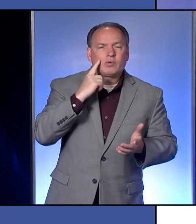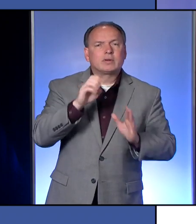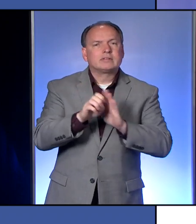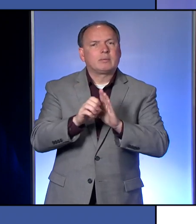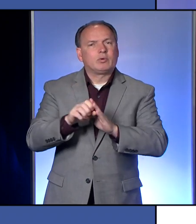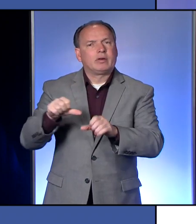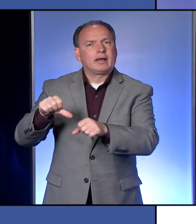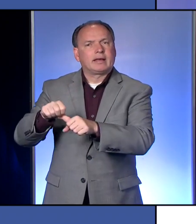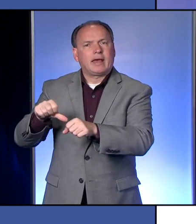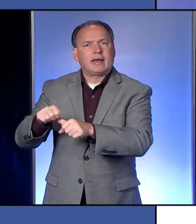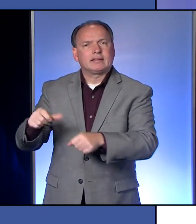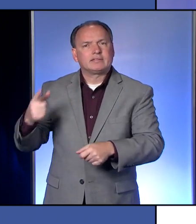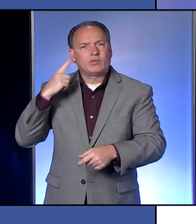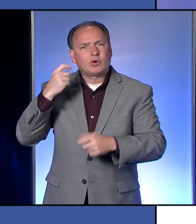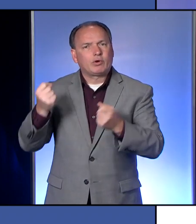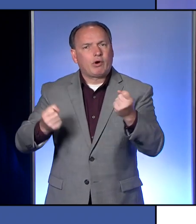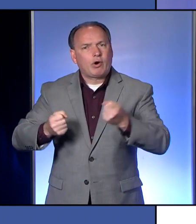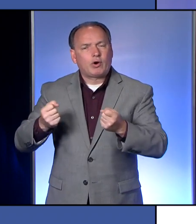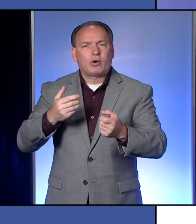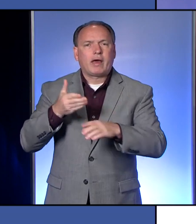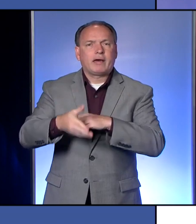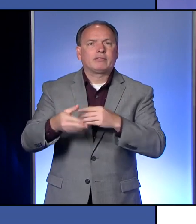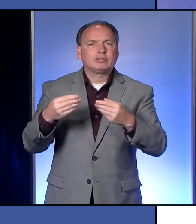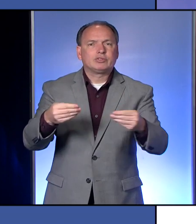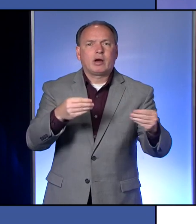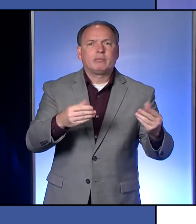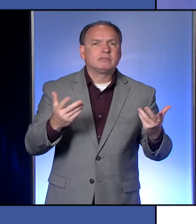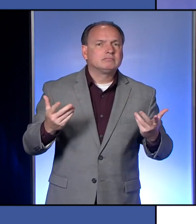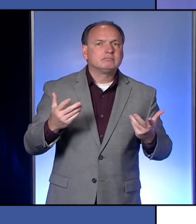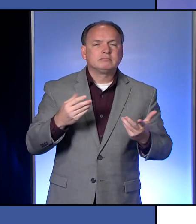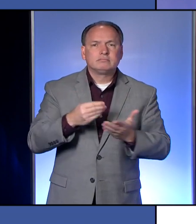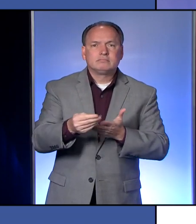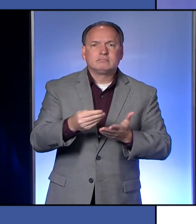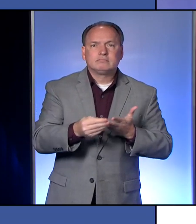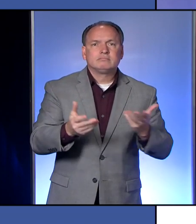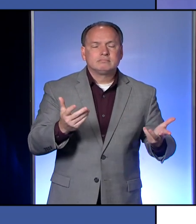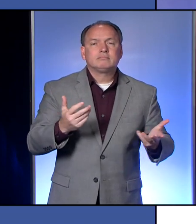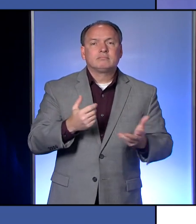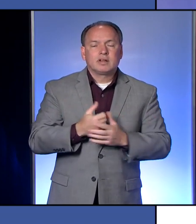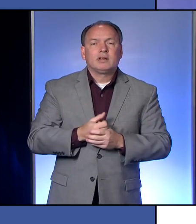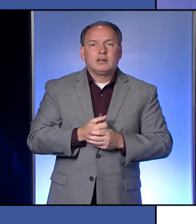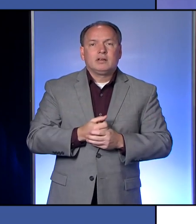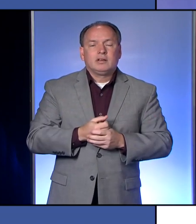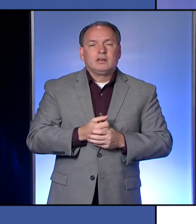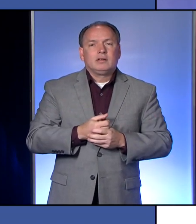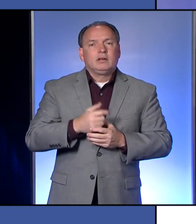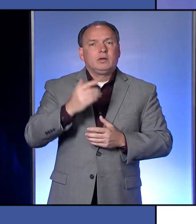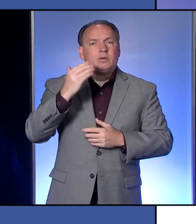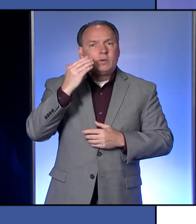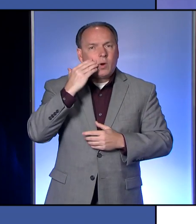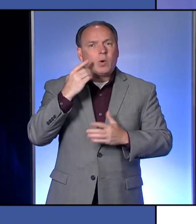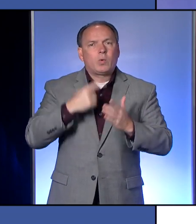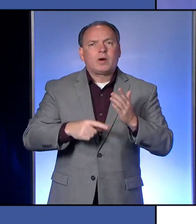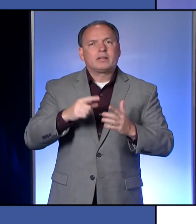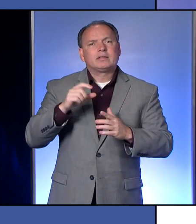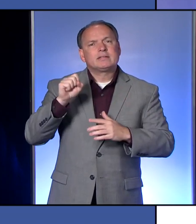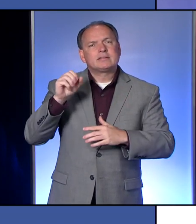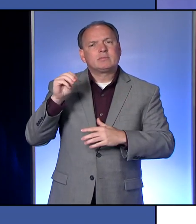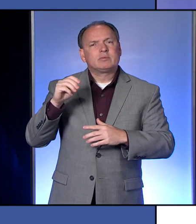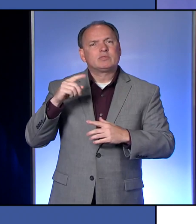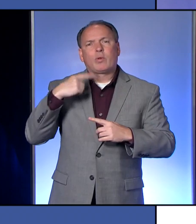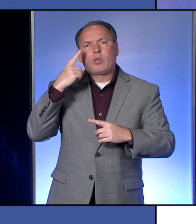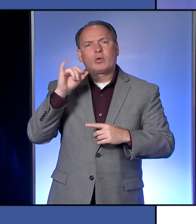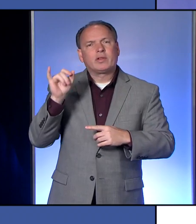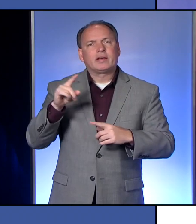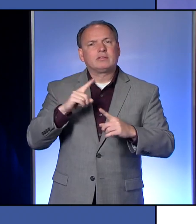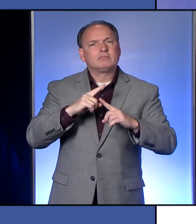or after you get done shopping and jump back in your car. Know what COVID-19 symptoms look like in order to